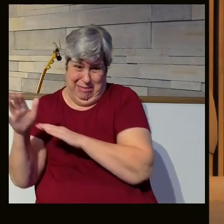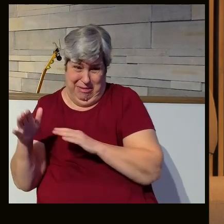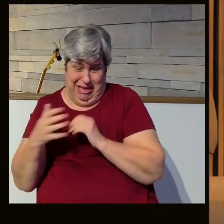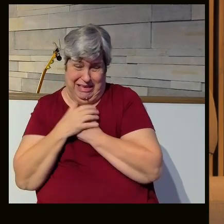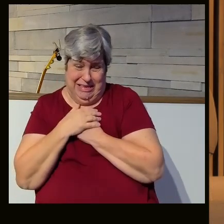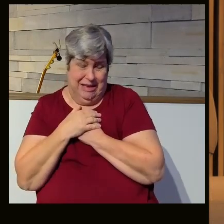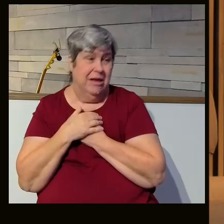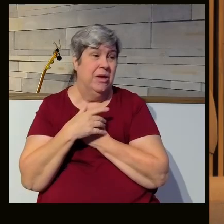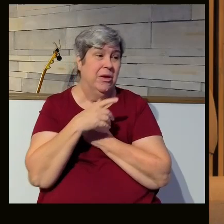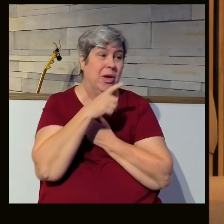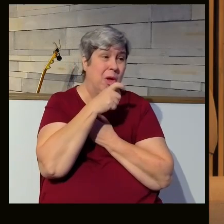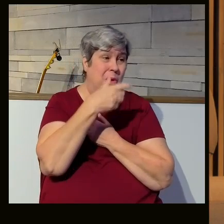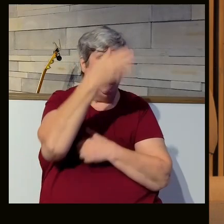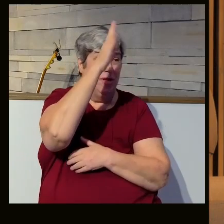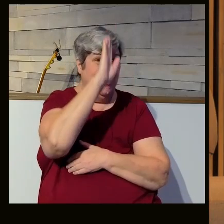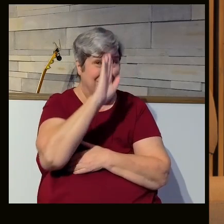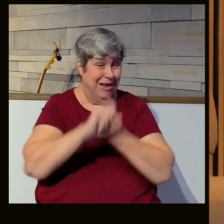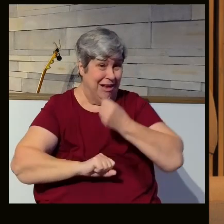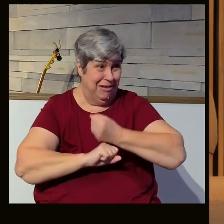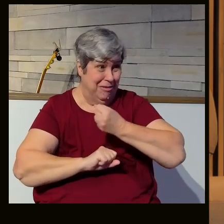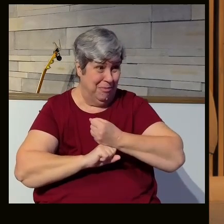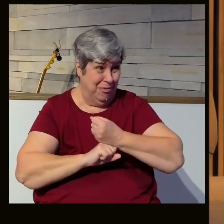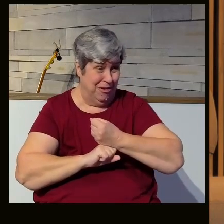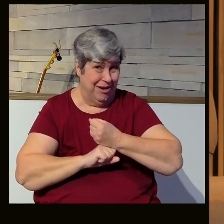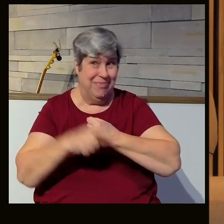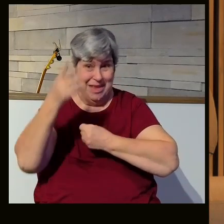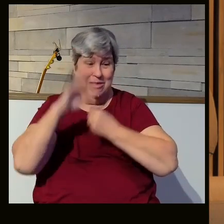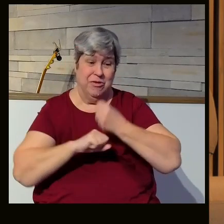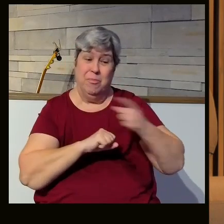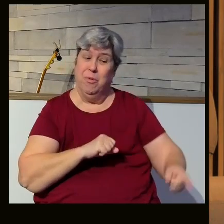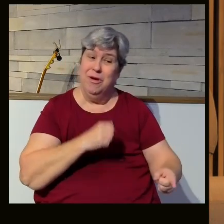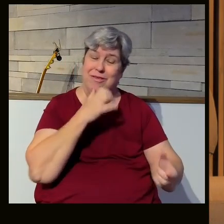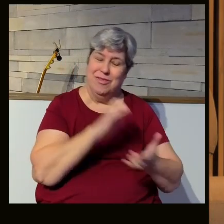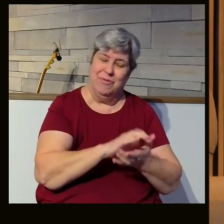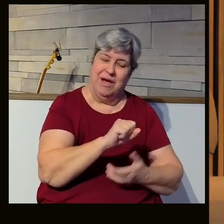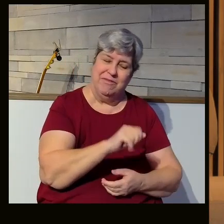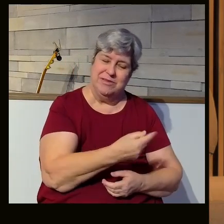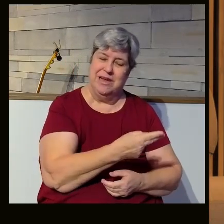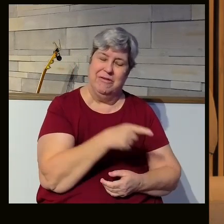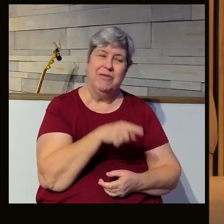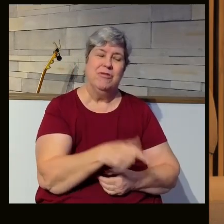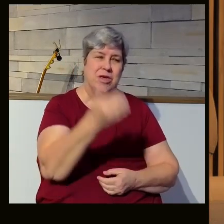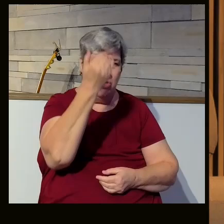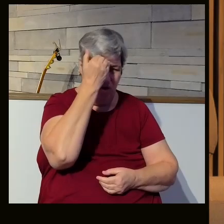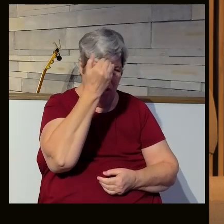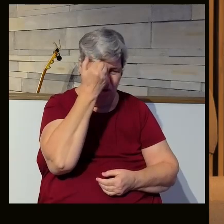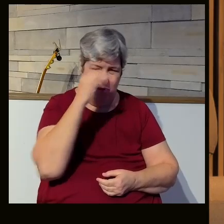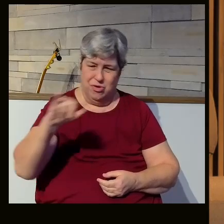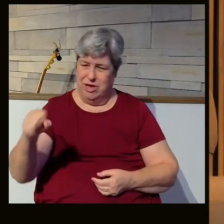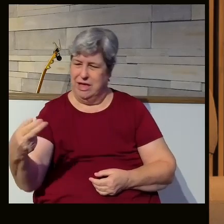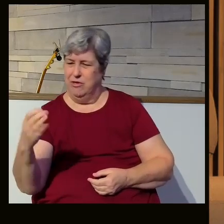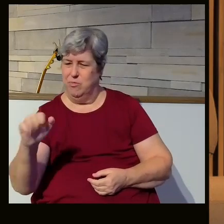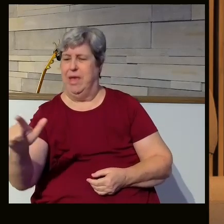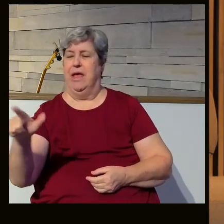Did you read whose side God's on, though? He's on Sarah's side. Sarah knew that Ishmael,